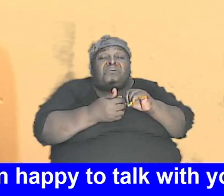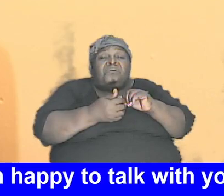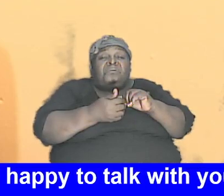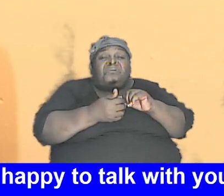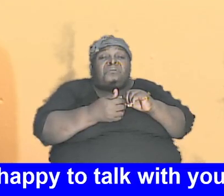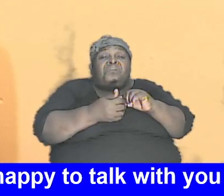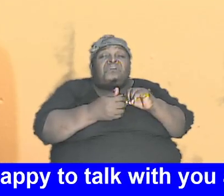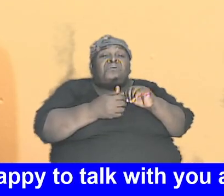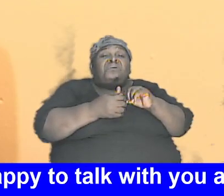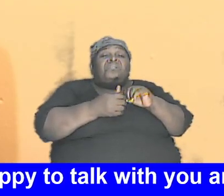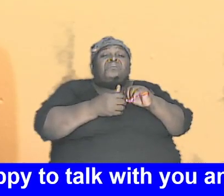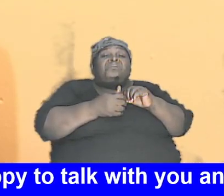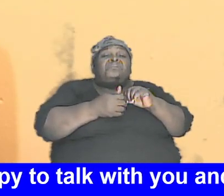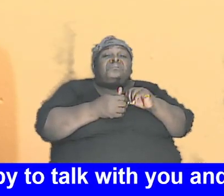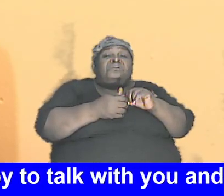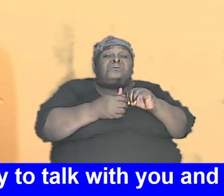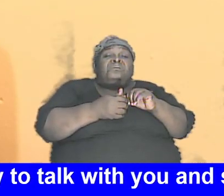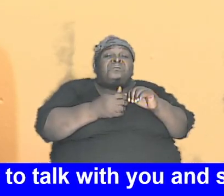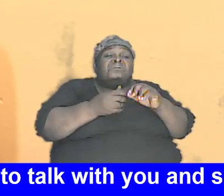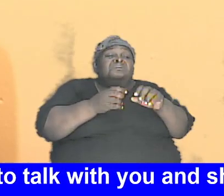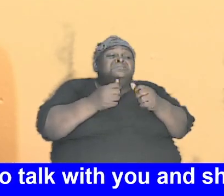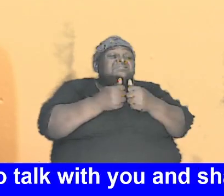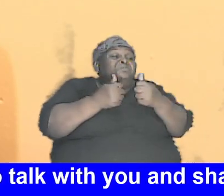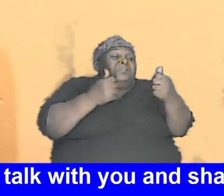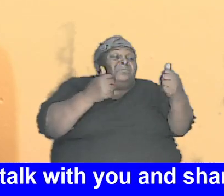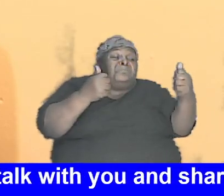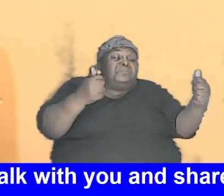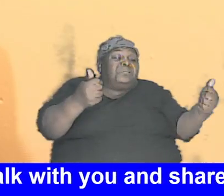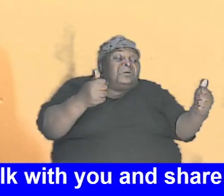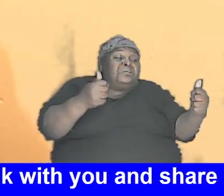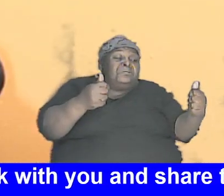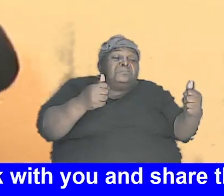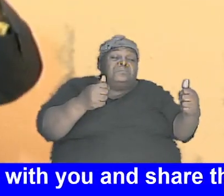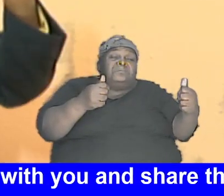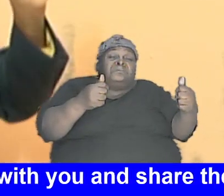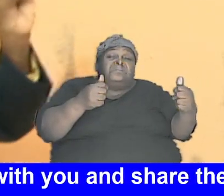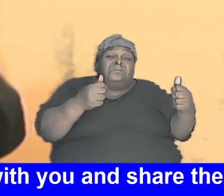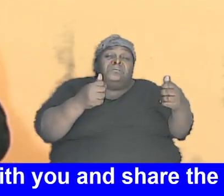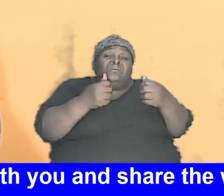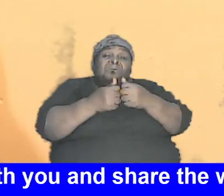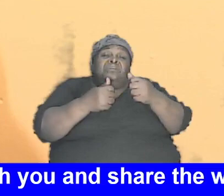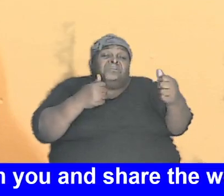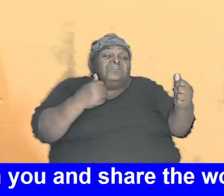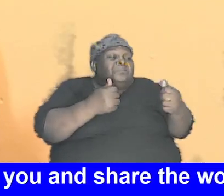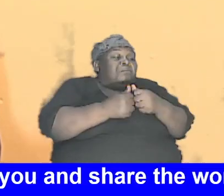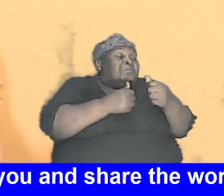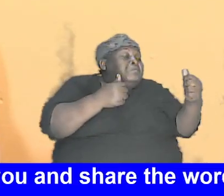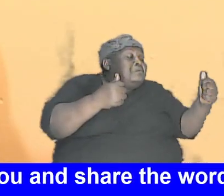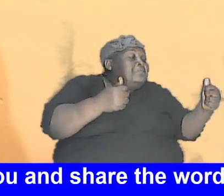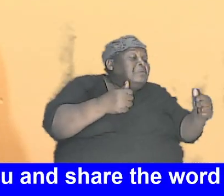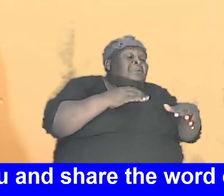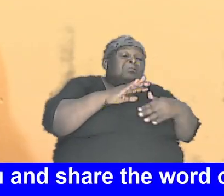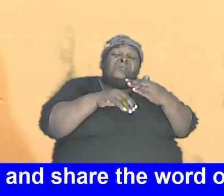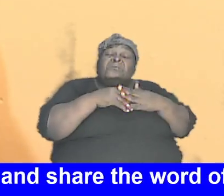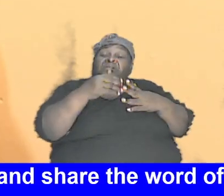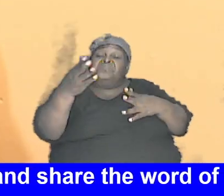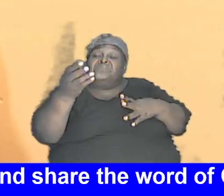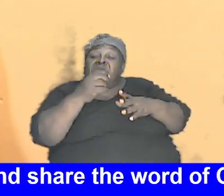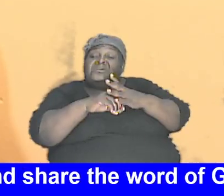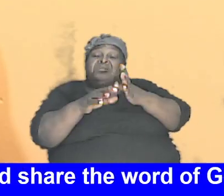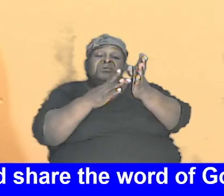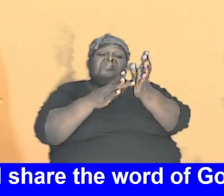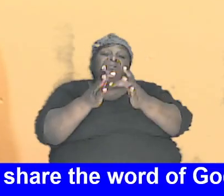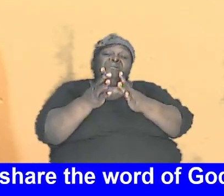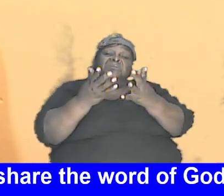how the splitting how the breaking how the going to different it is all there in the Bible and it is